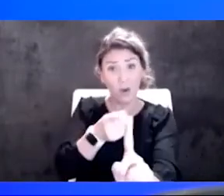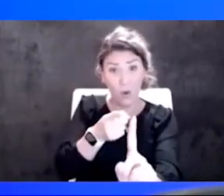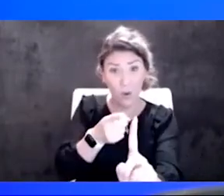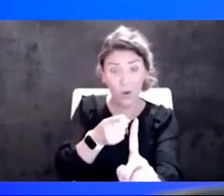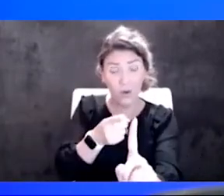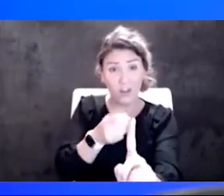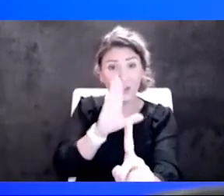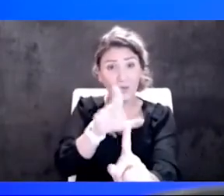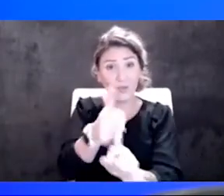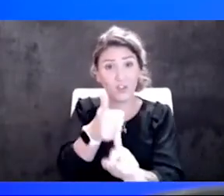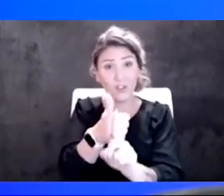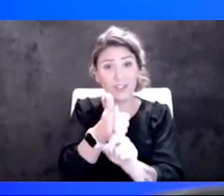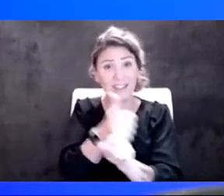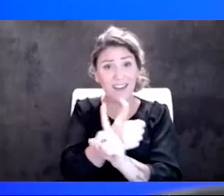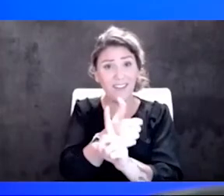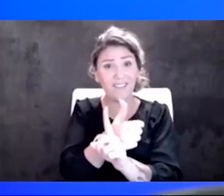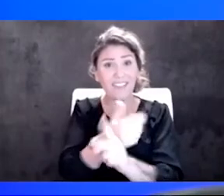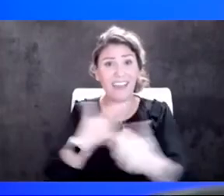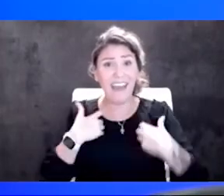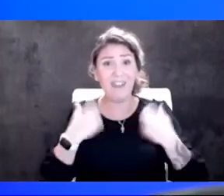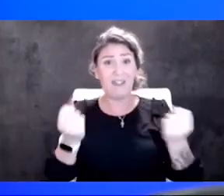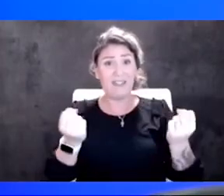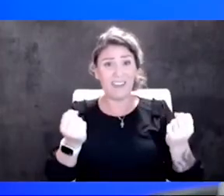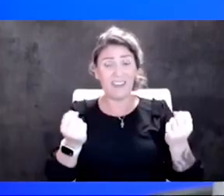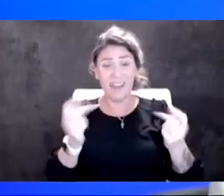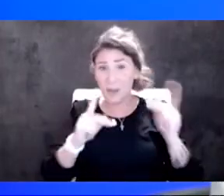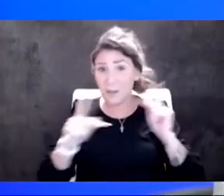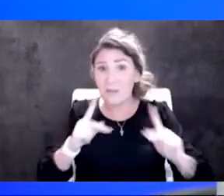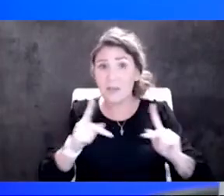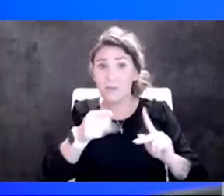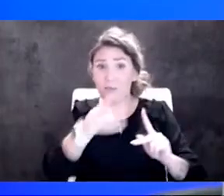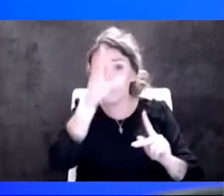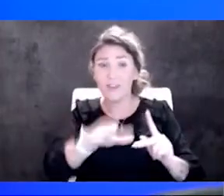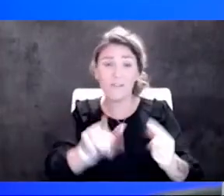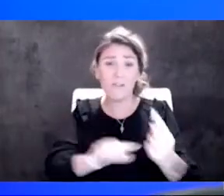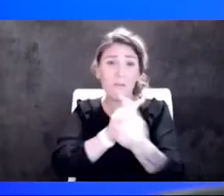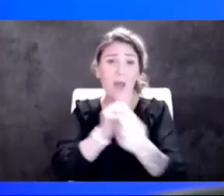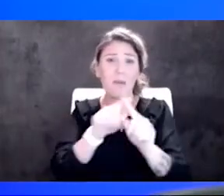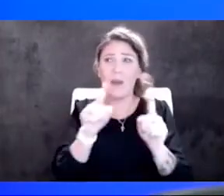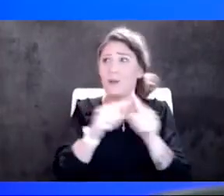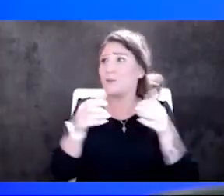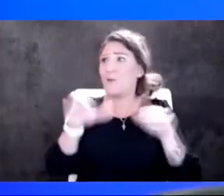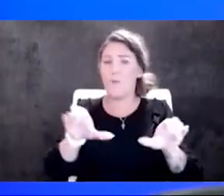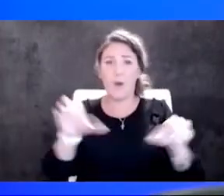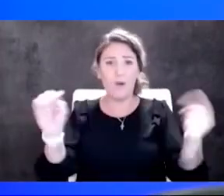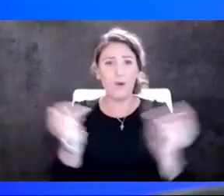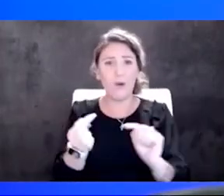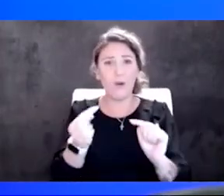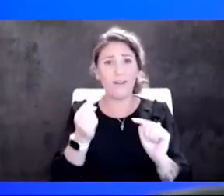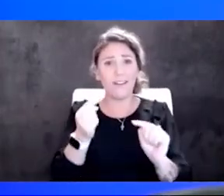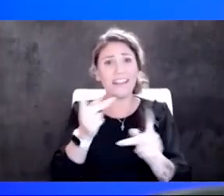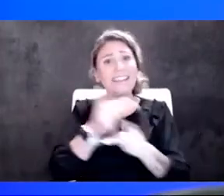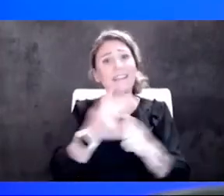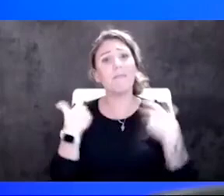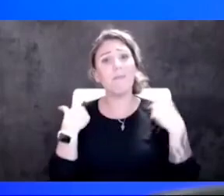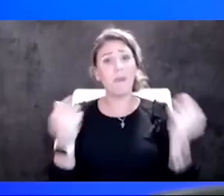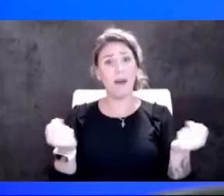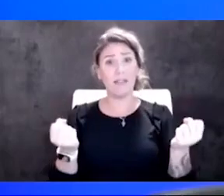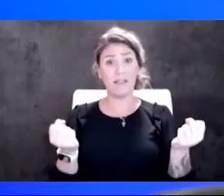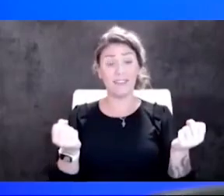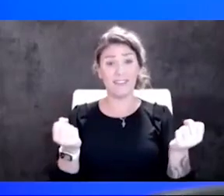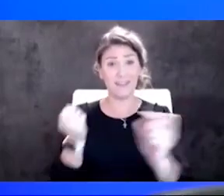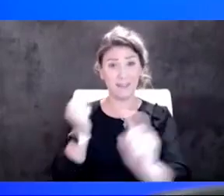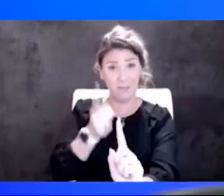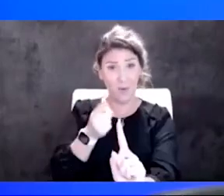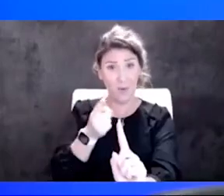the ones you love healthy, the goals to keep people you've never met, but probably don't want to harm healthy. So we got to think about,